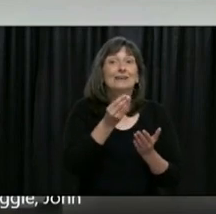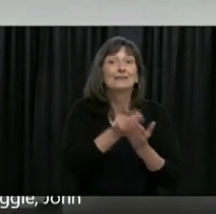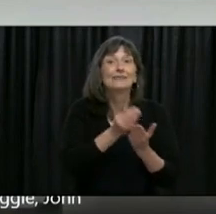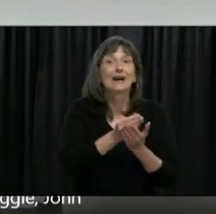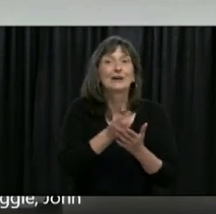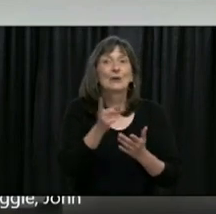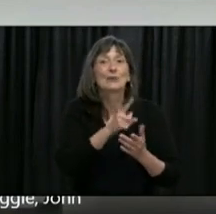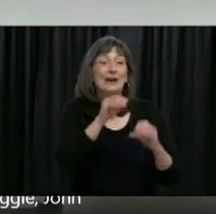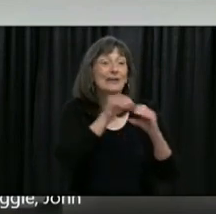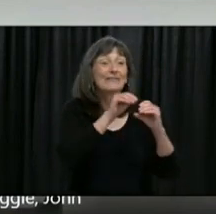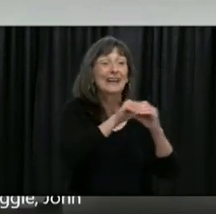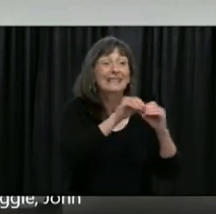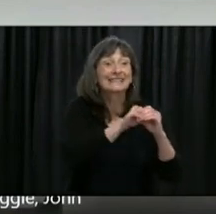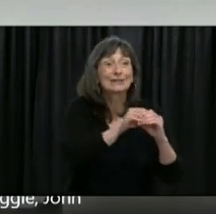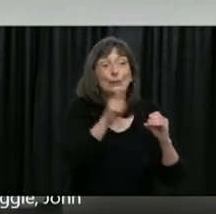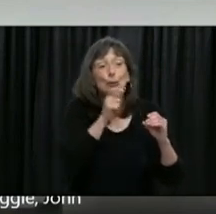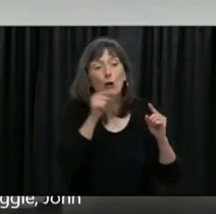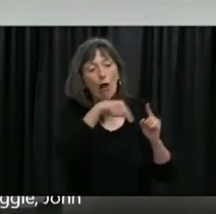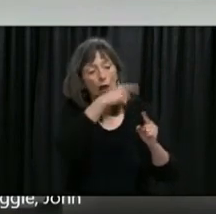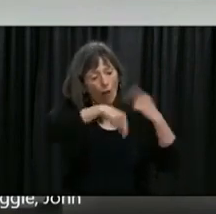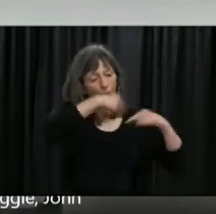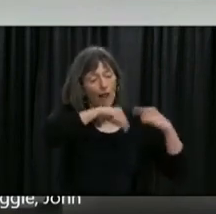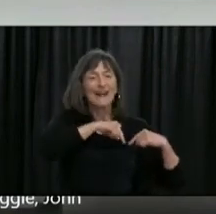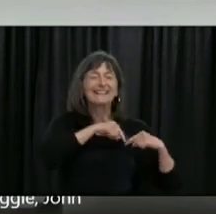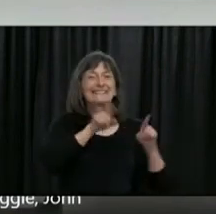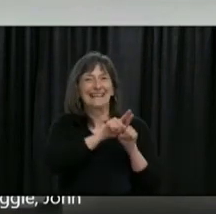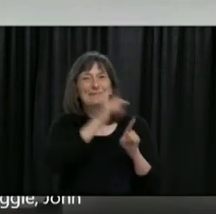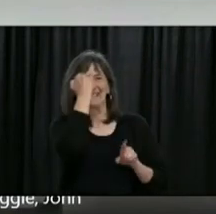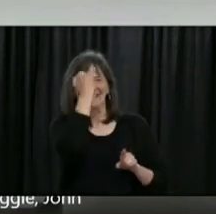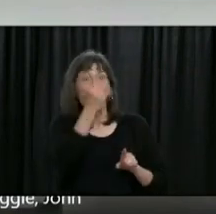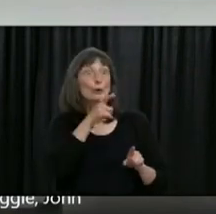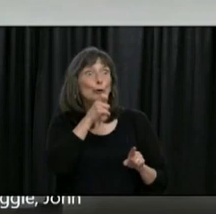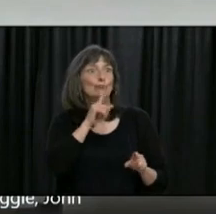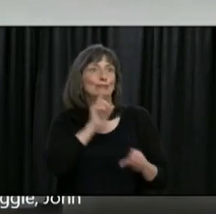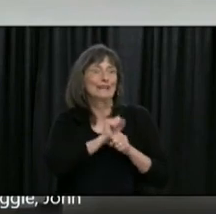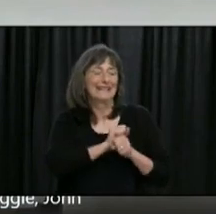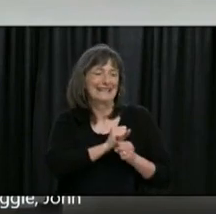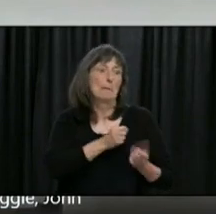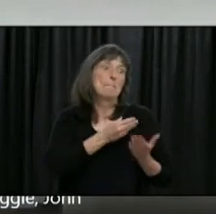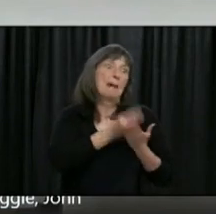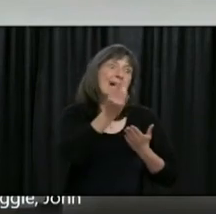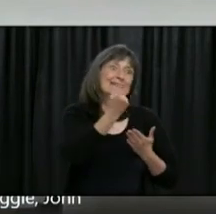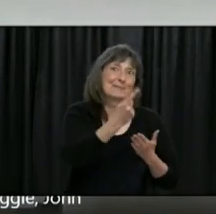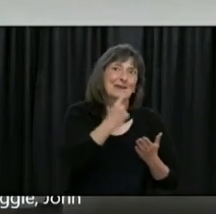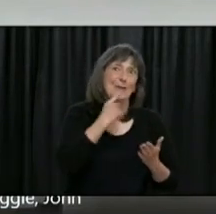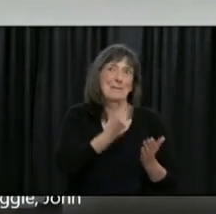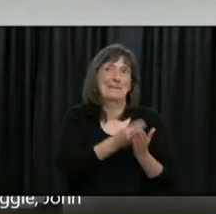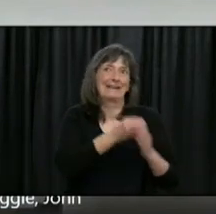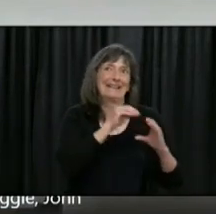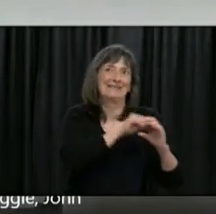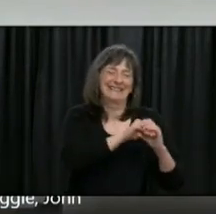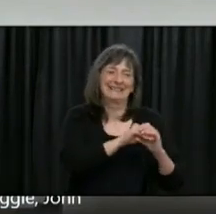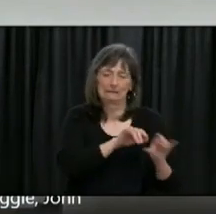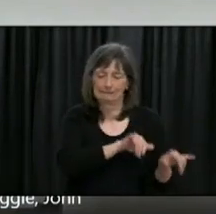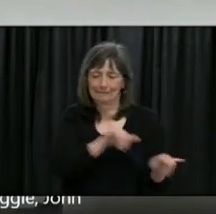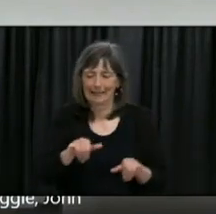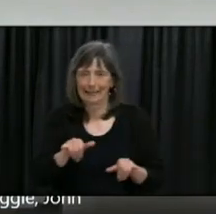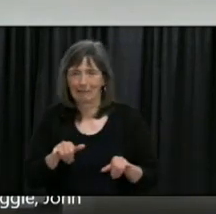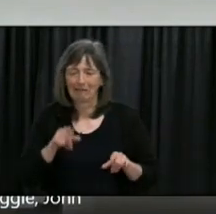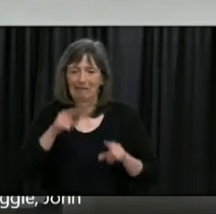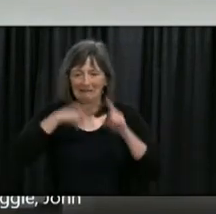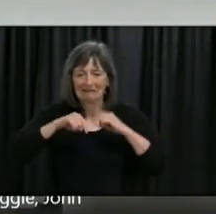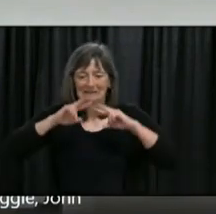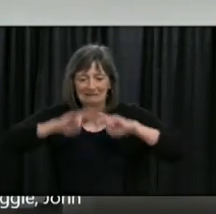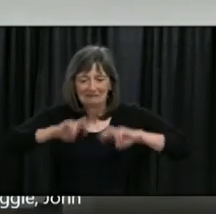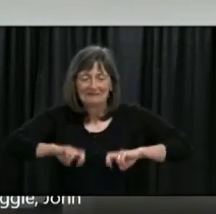okay so if I'm understanding you it's more likely that we're going to see companies work with the province on data analytics for the contact tracing